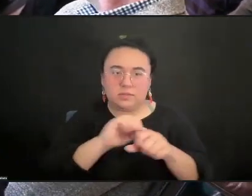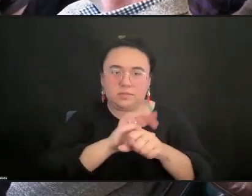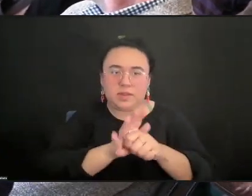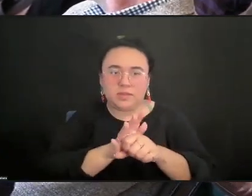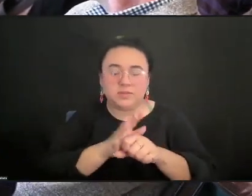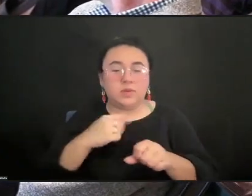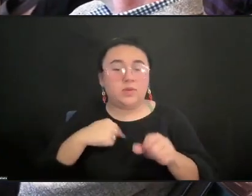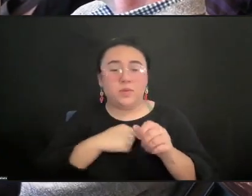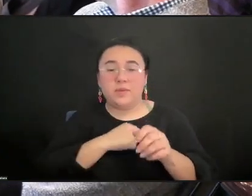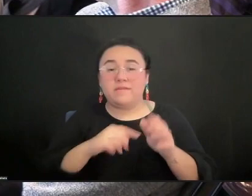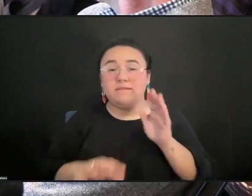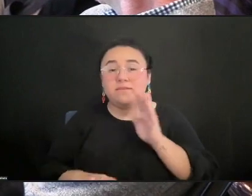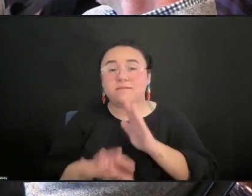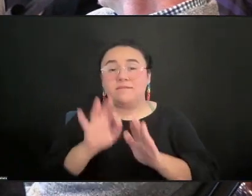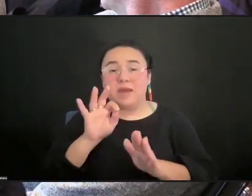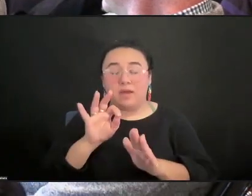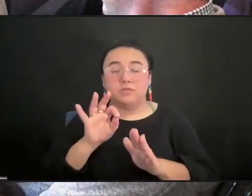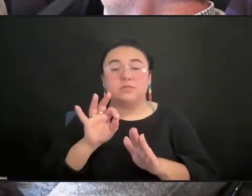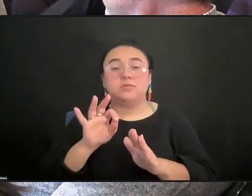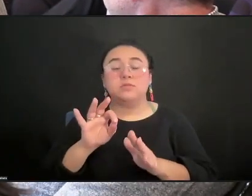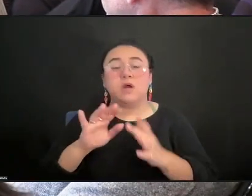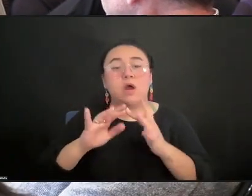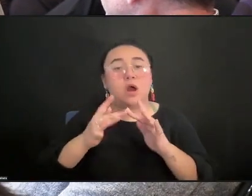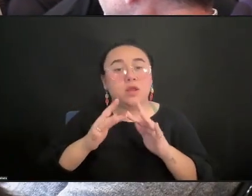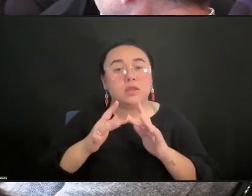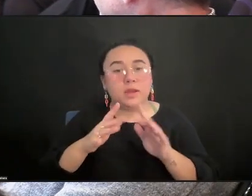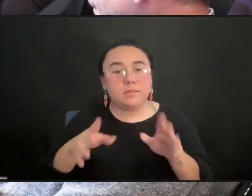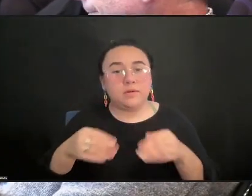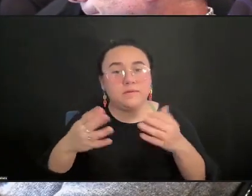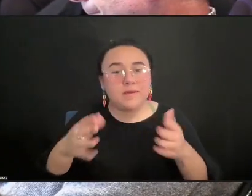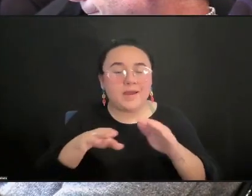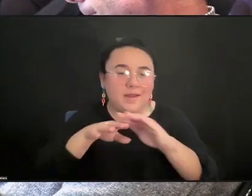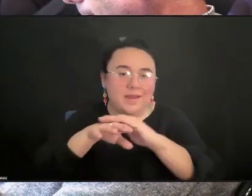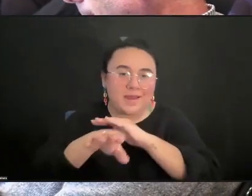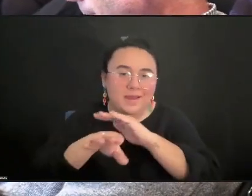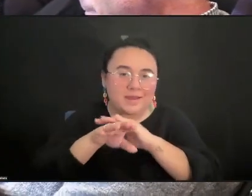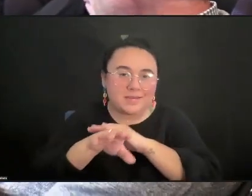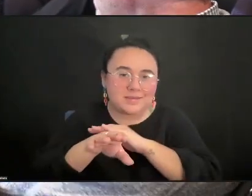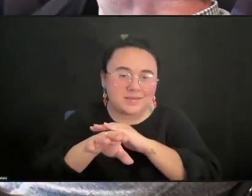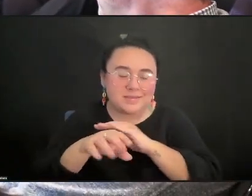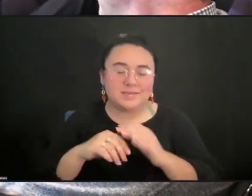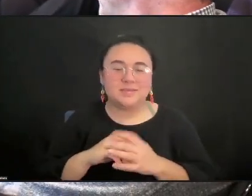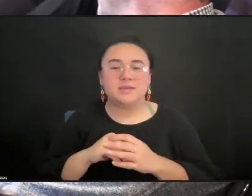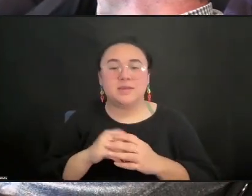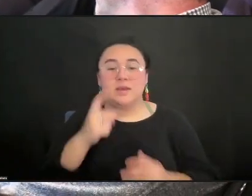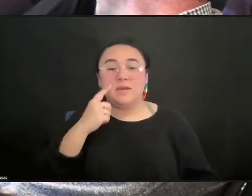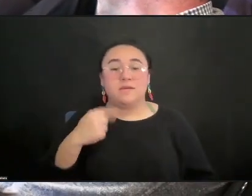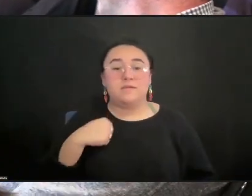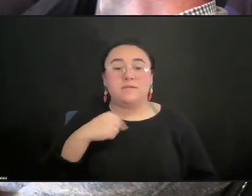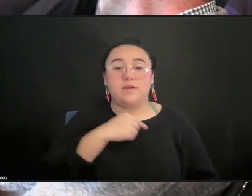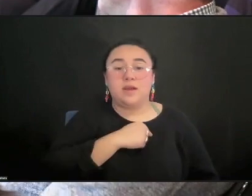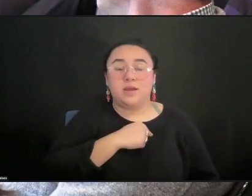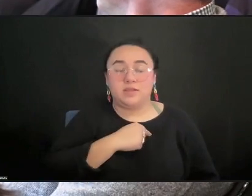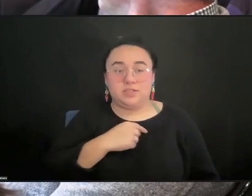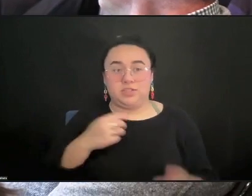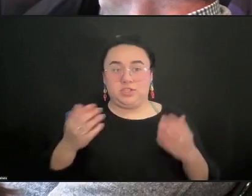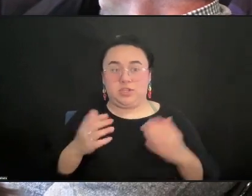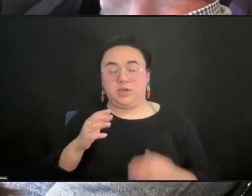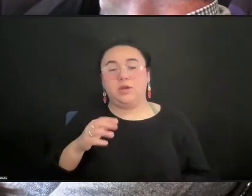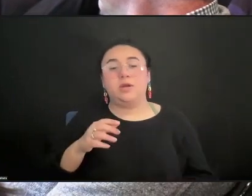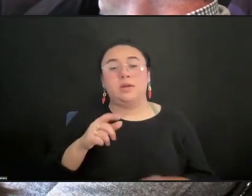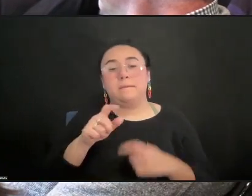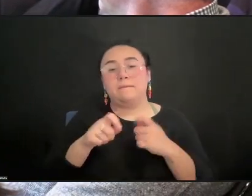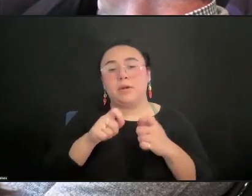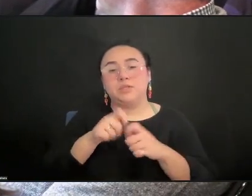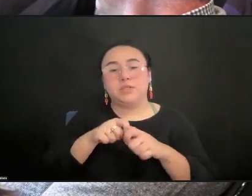digital platforms created access. And for us in particular at Octopus, in collaboration actually with some